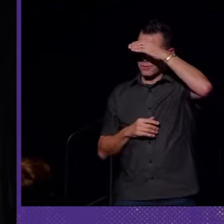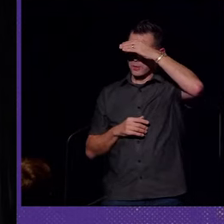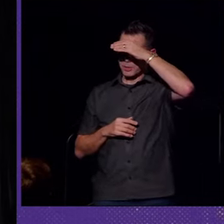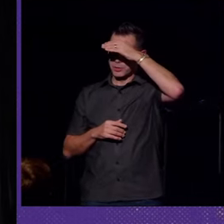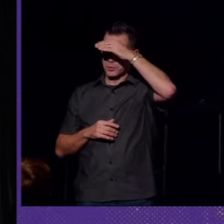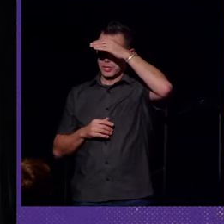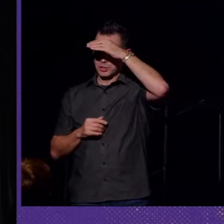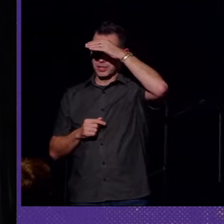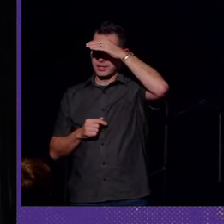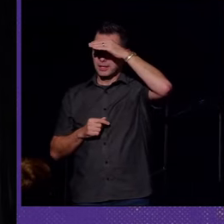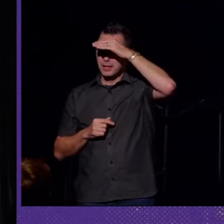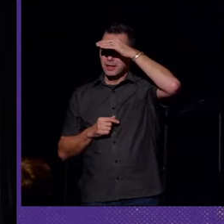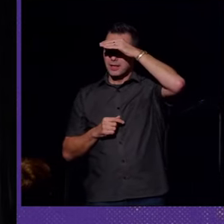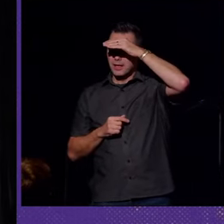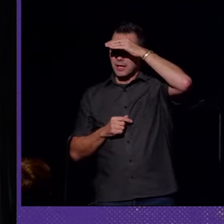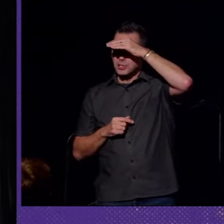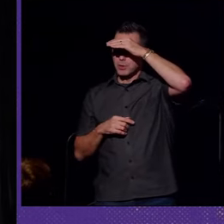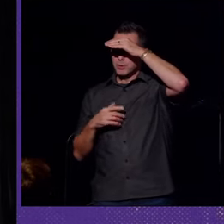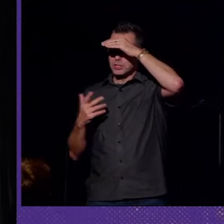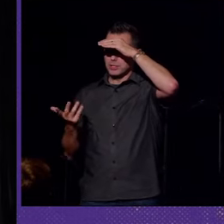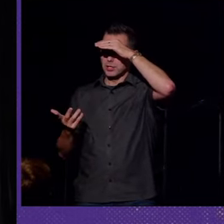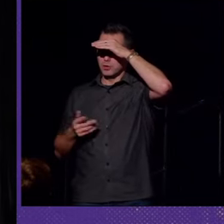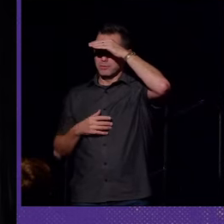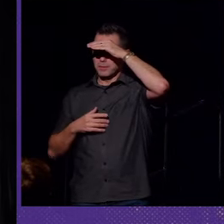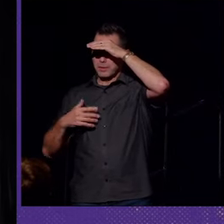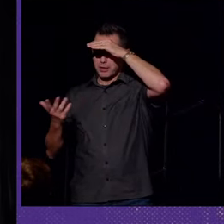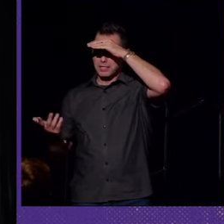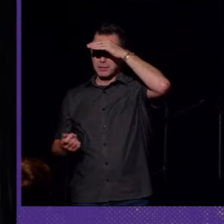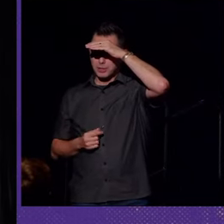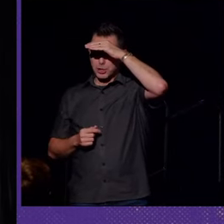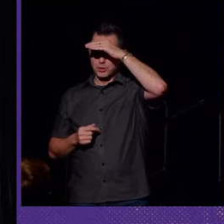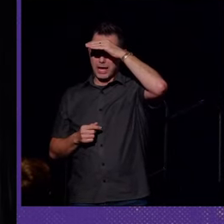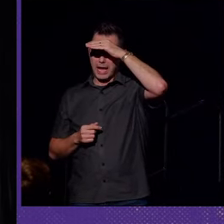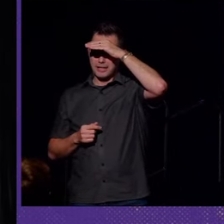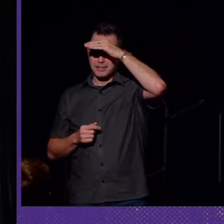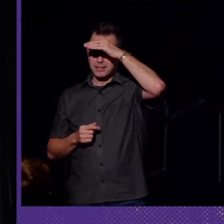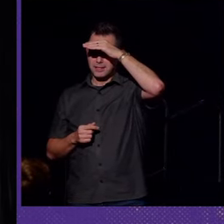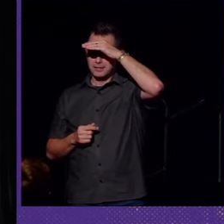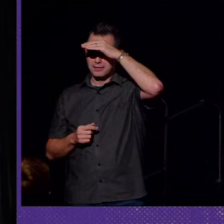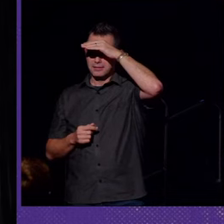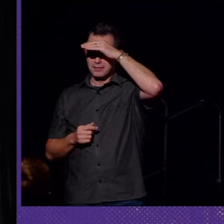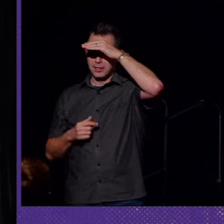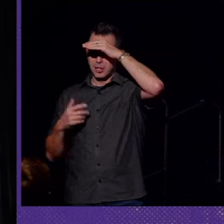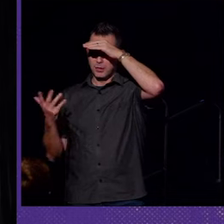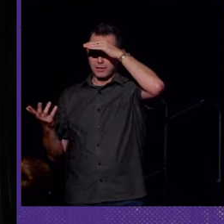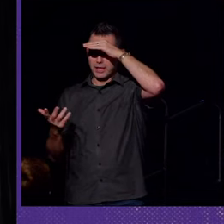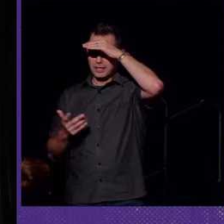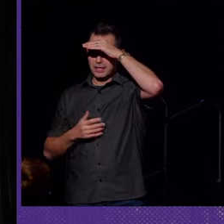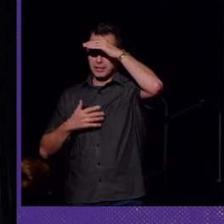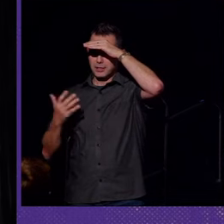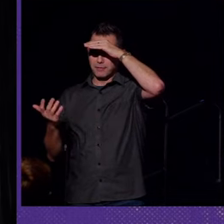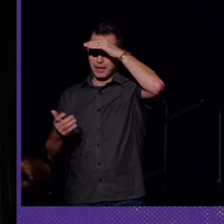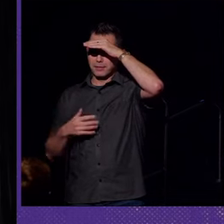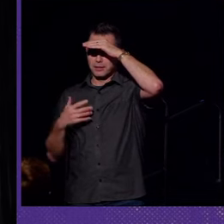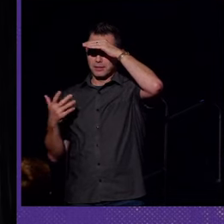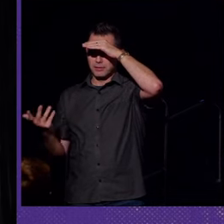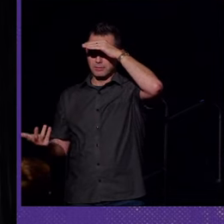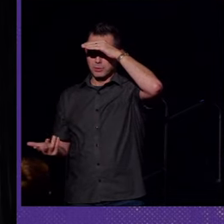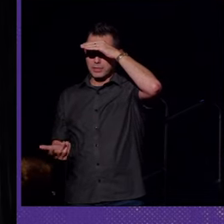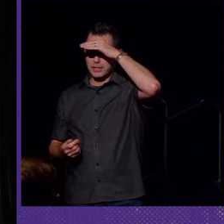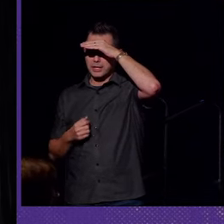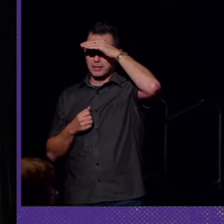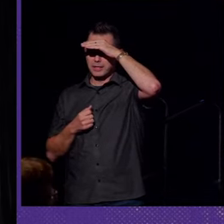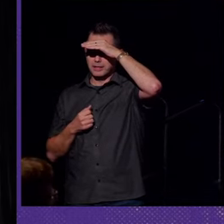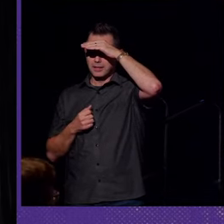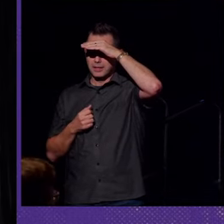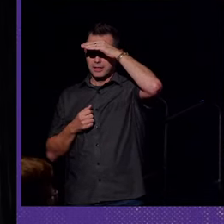To follow up on her question, suppose, you know, parents come to you and ask, you know, that they've got a kid, and they find out that they're